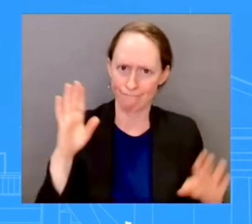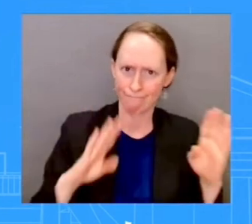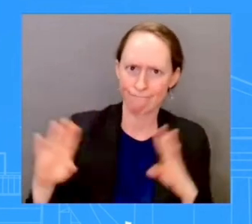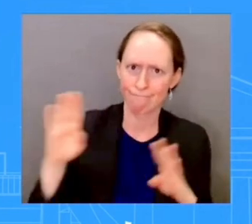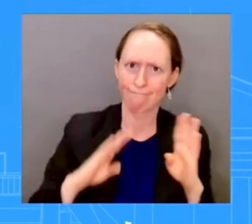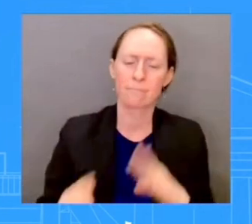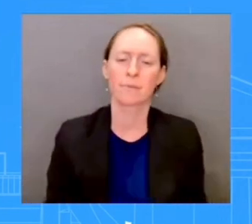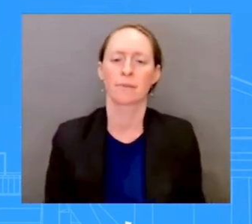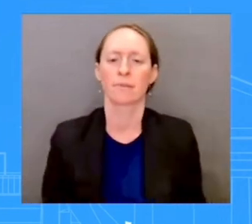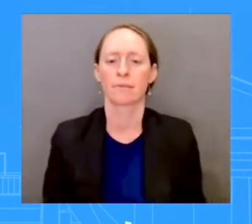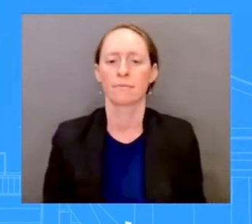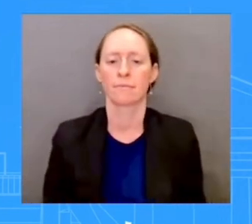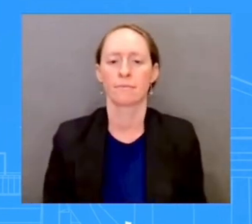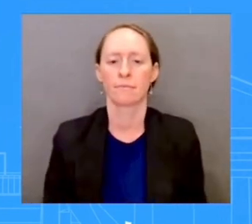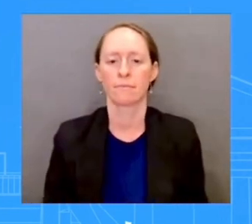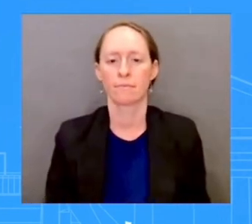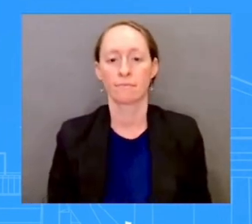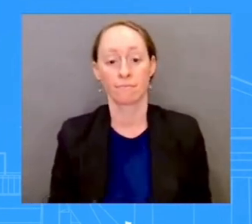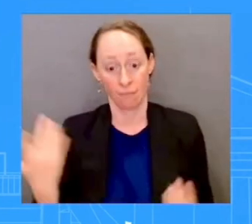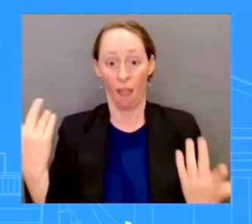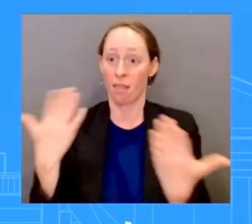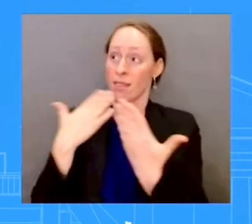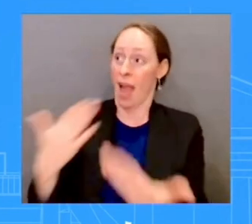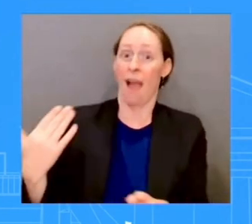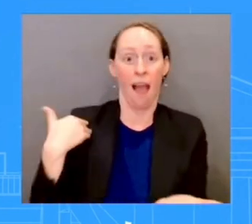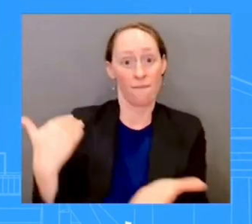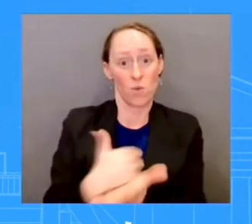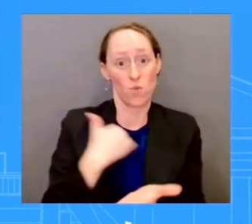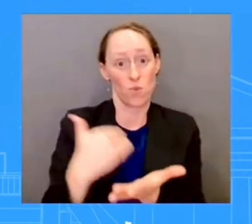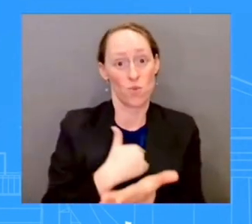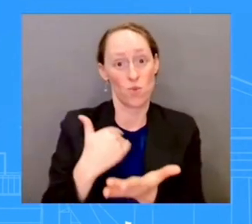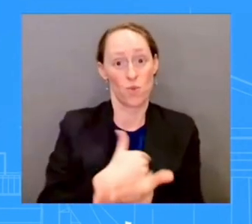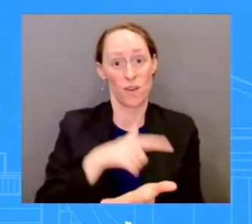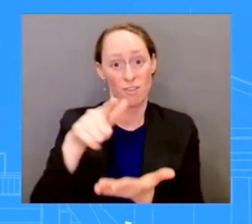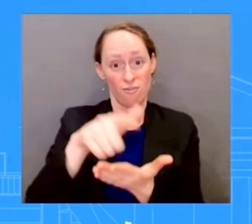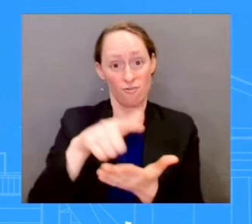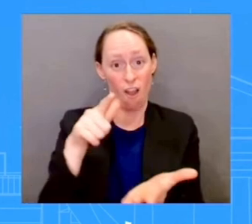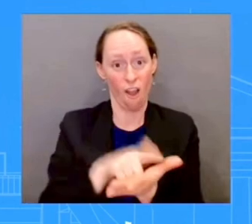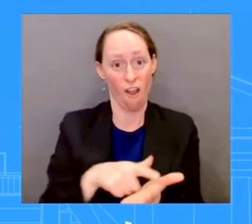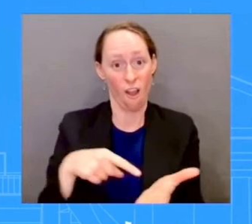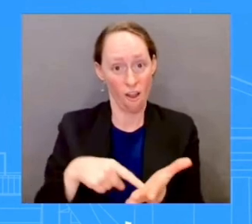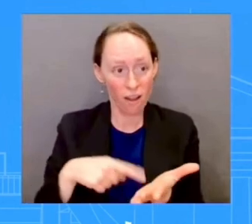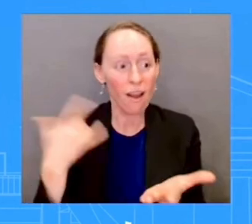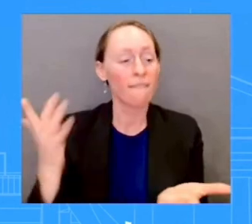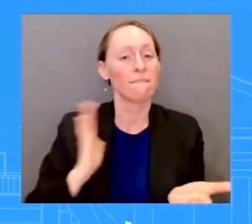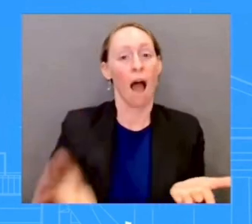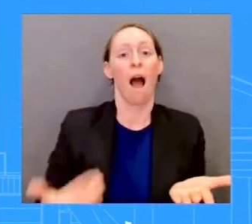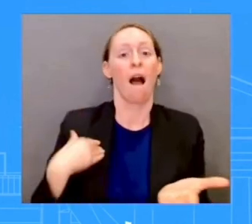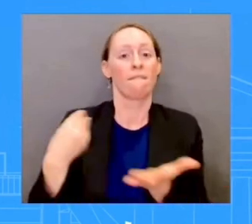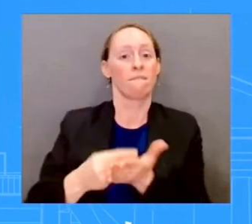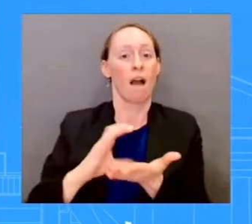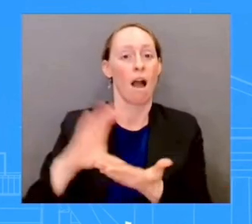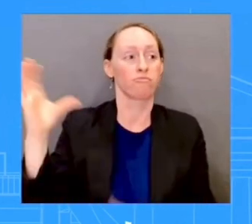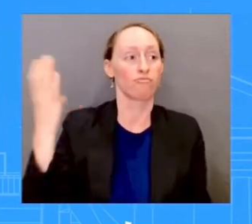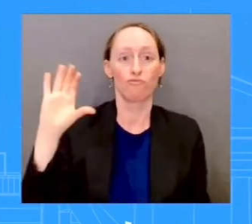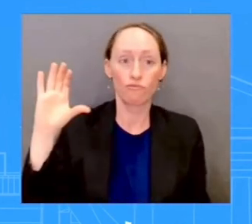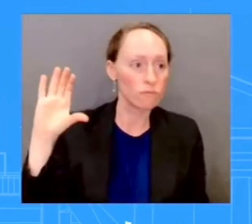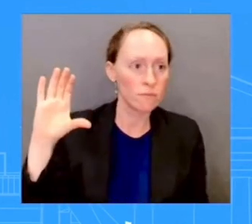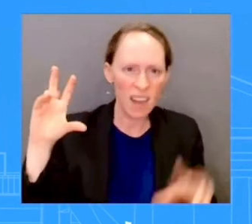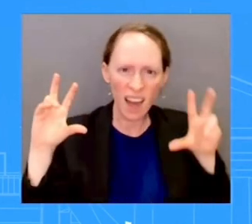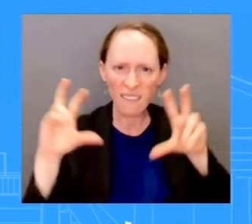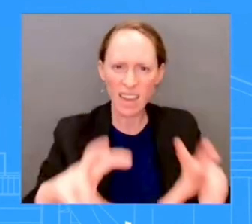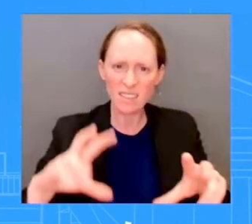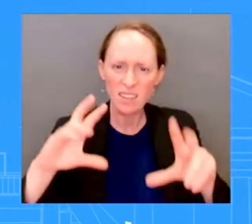passed. Just this week, from the infrastructure law, the bipartisan infrastructure law, the President announced